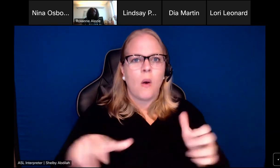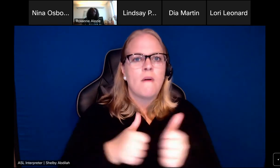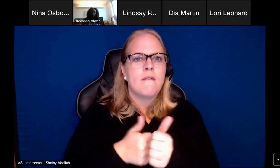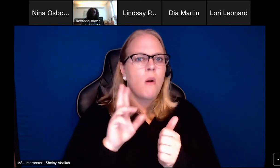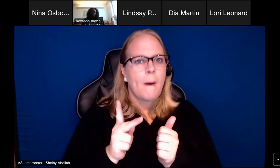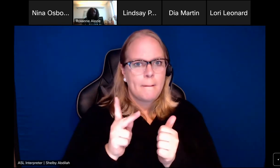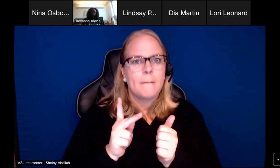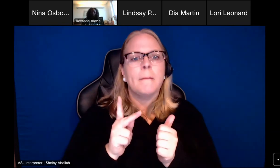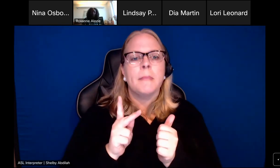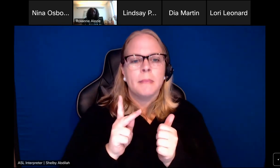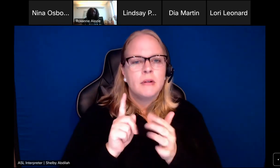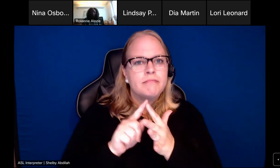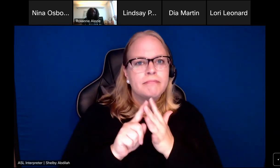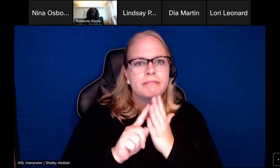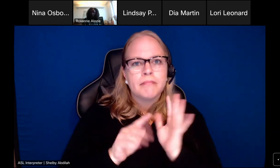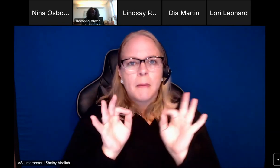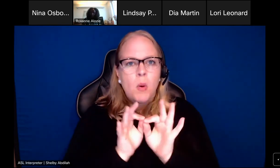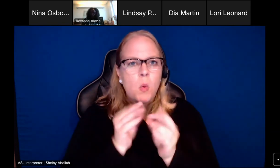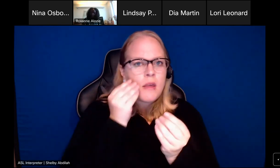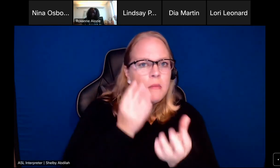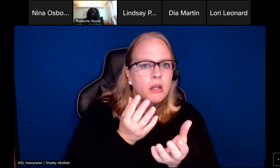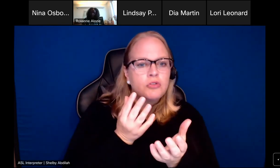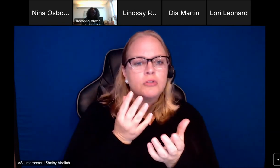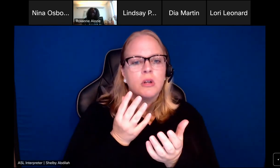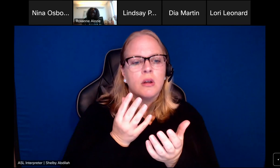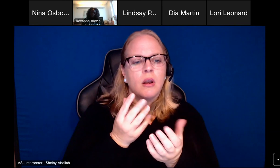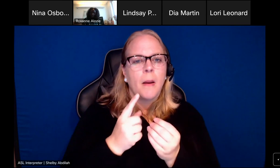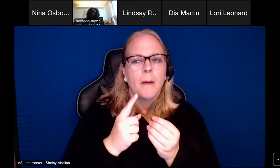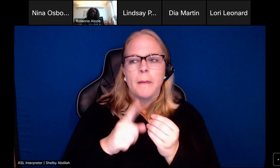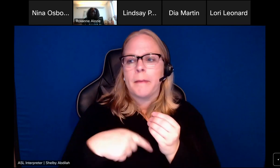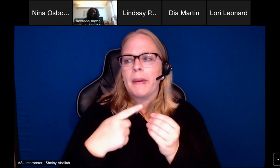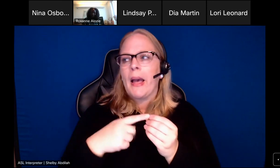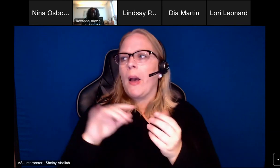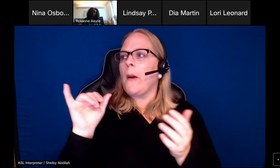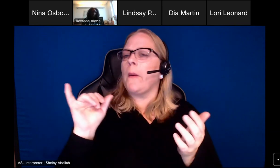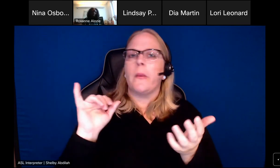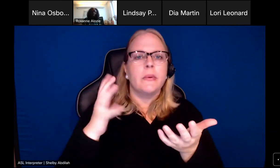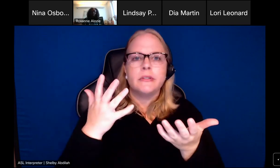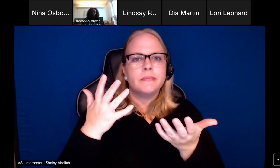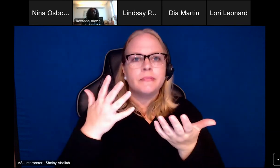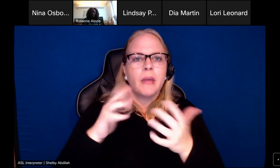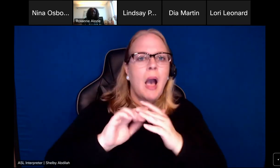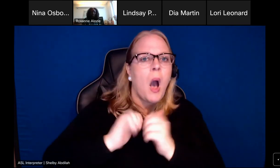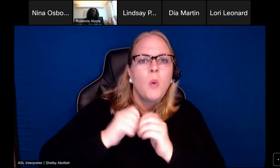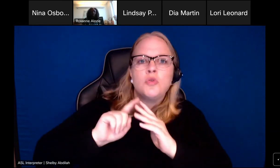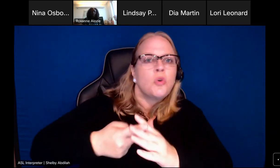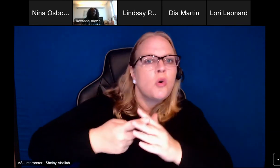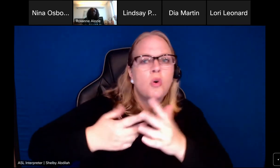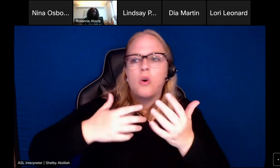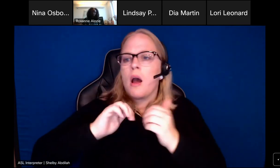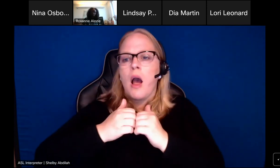of key information about, oh, how do we begin the process? Who do we reach out to? Okay, that's a great question.